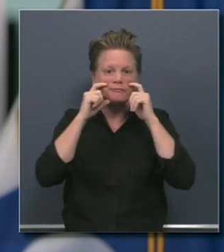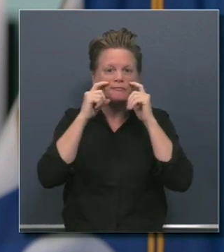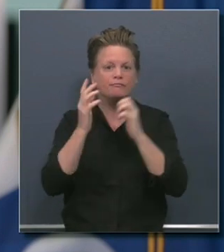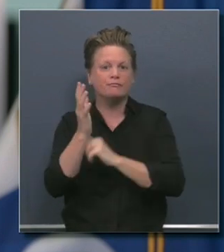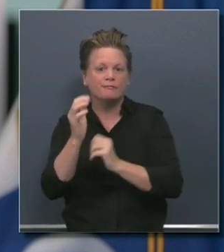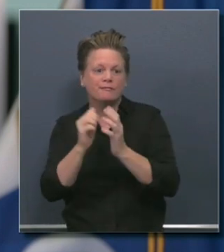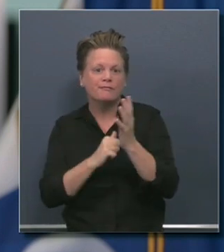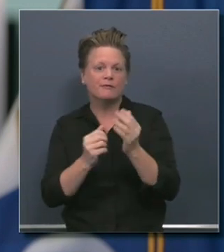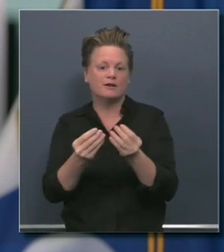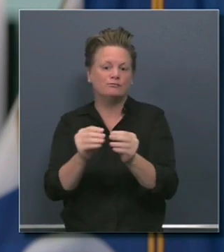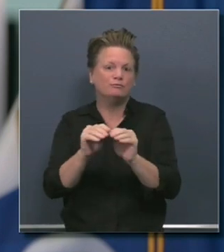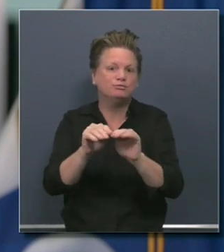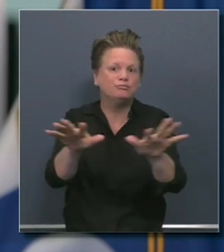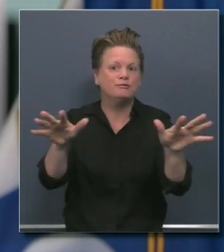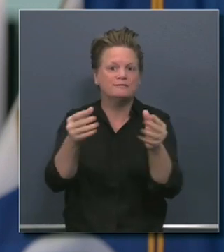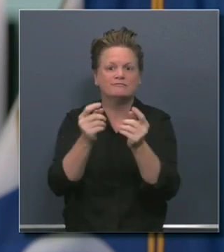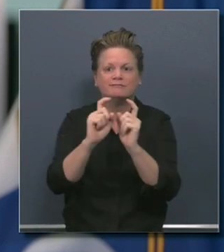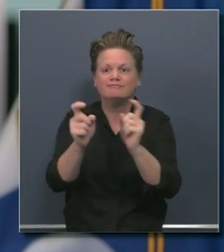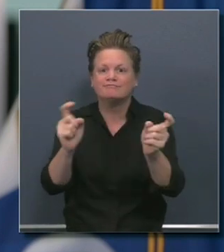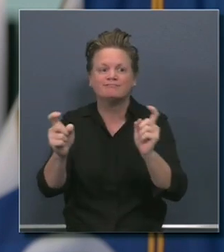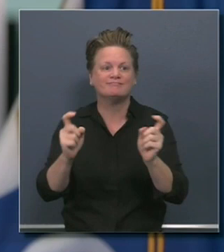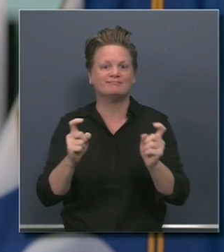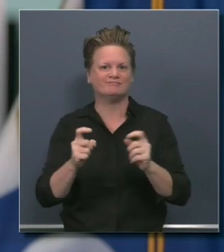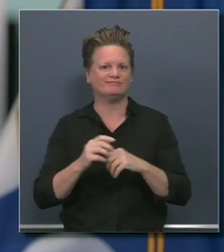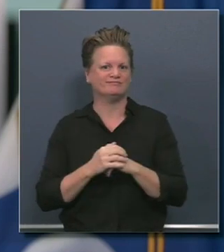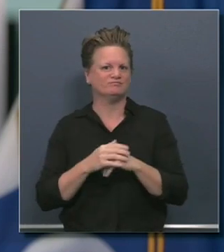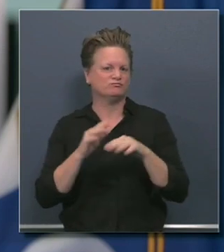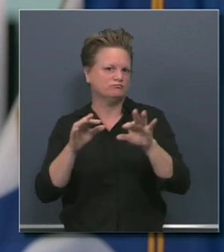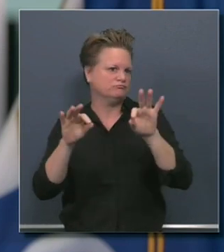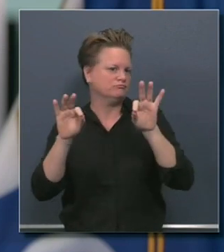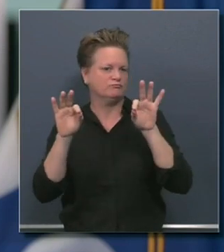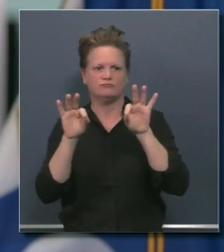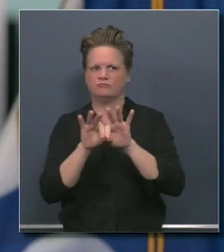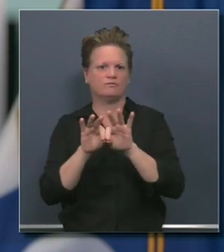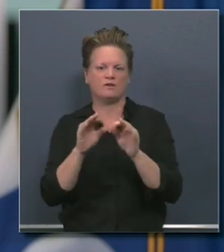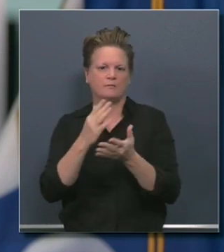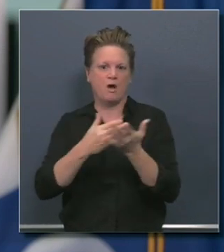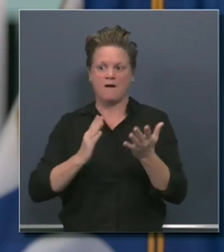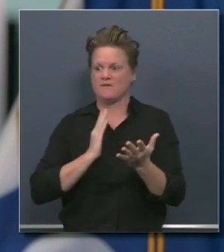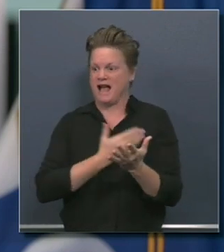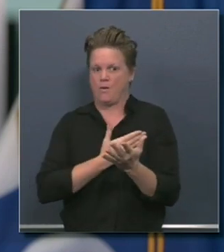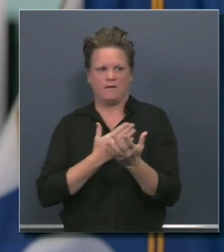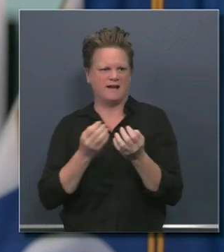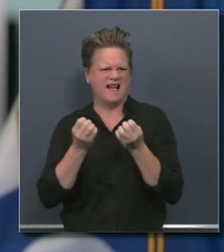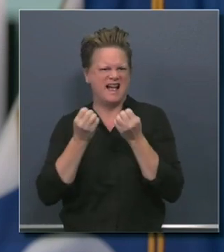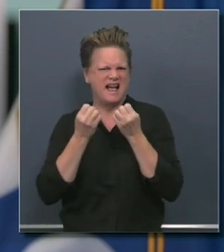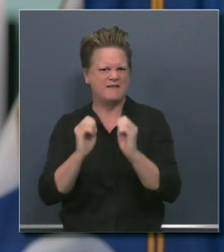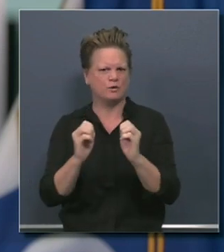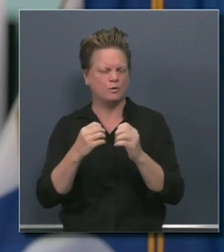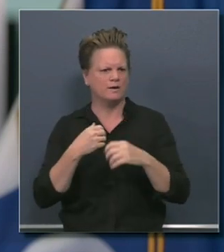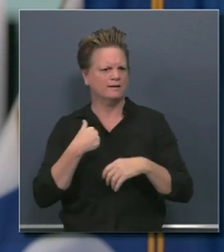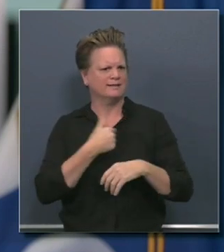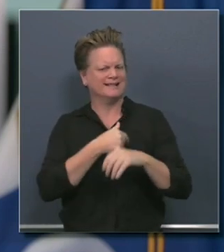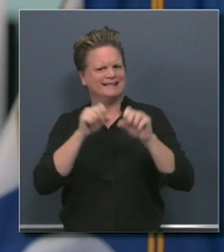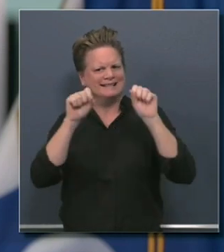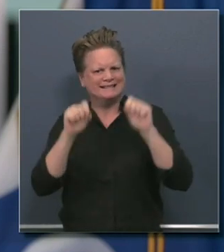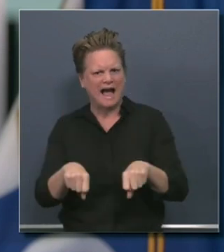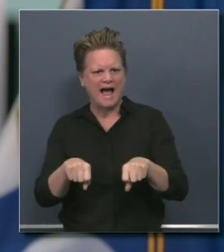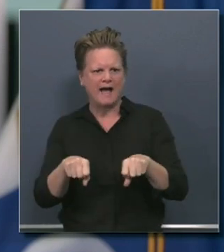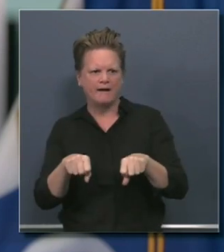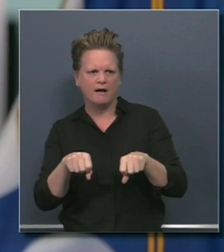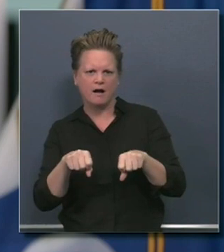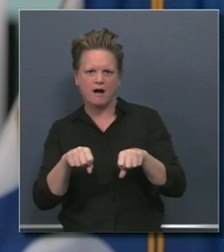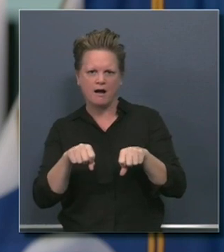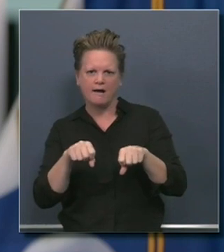last few weeks, which is foundational in terms of our efforts to begin to meaningfully modify our stay-at-home order and begin to reopen our